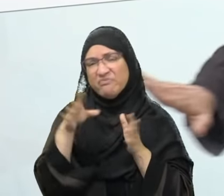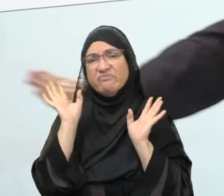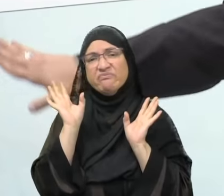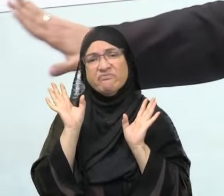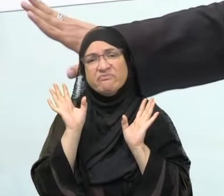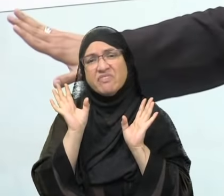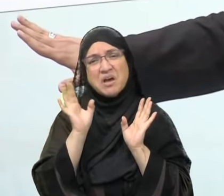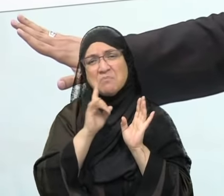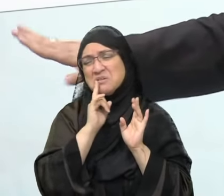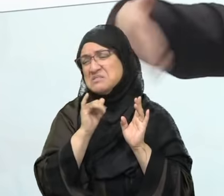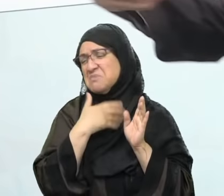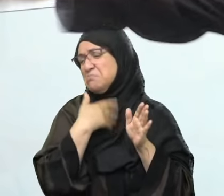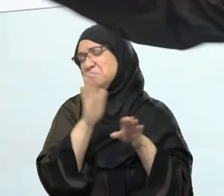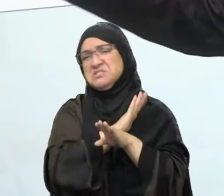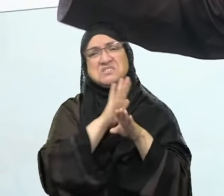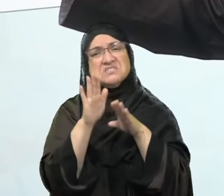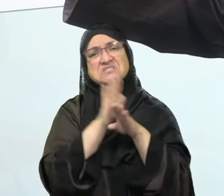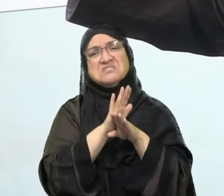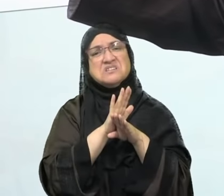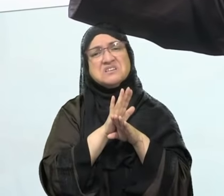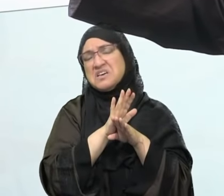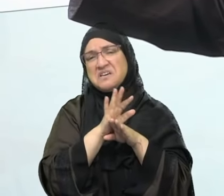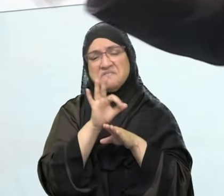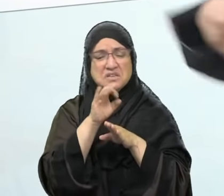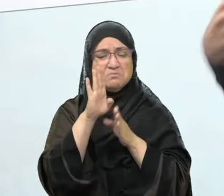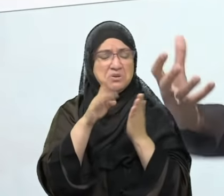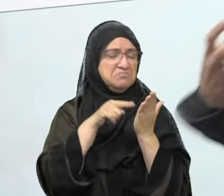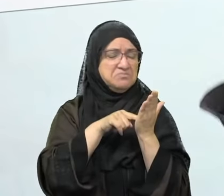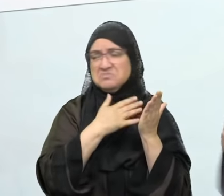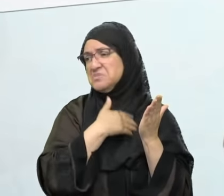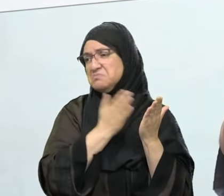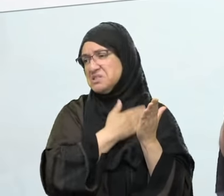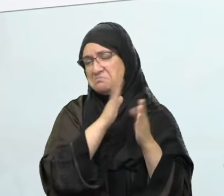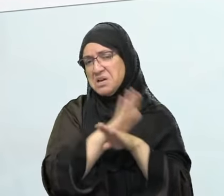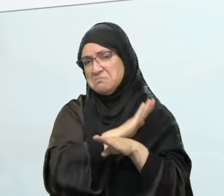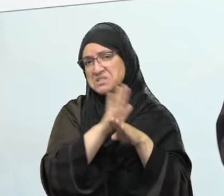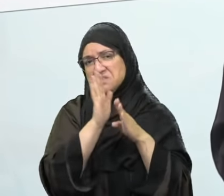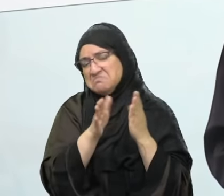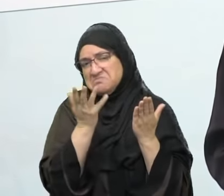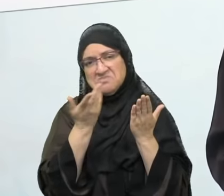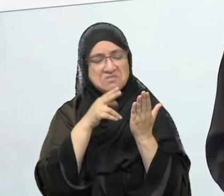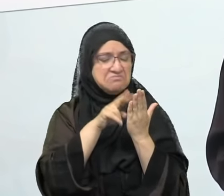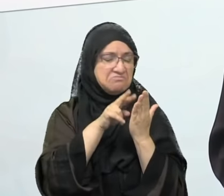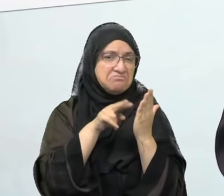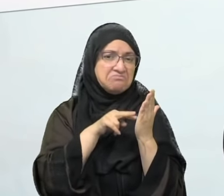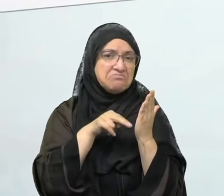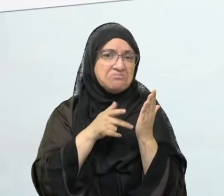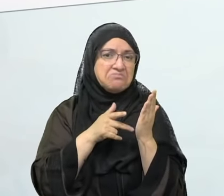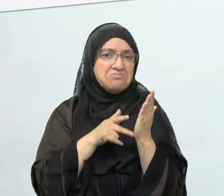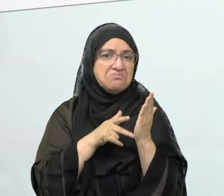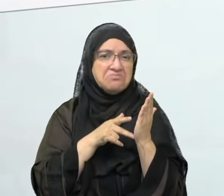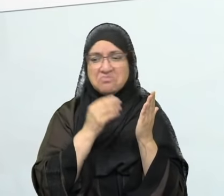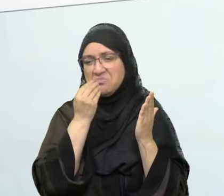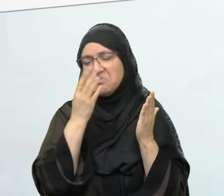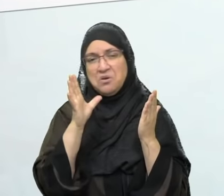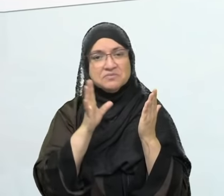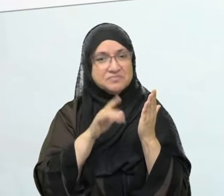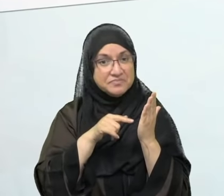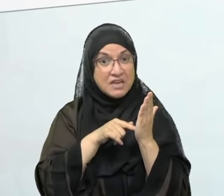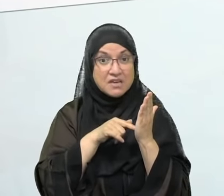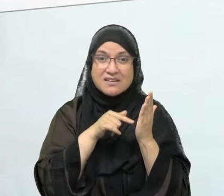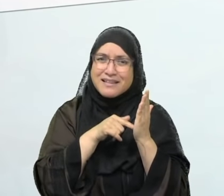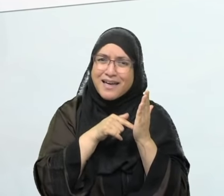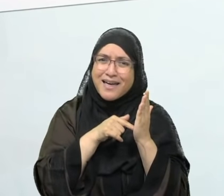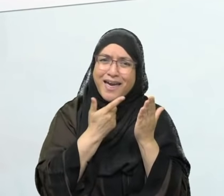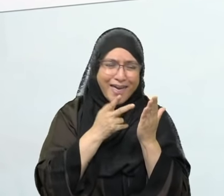Why would I even go and dig into this? I don't need this. But that's enough of a share of kadib for a person to have. Now someone might ask,